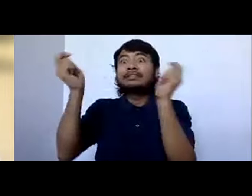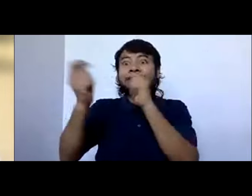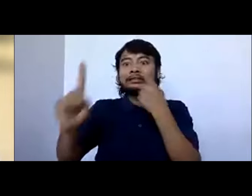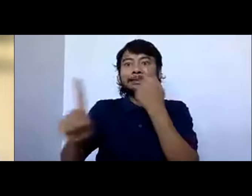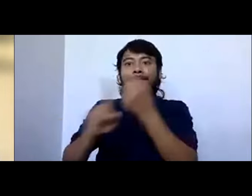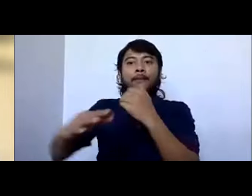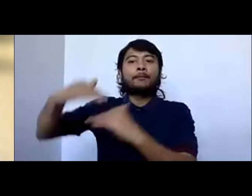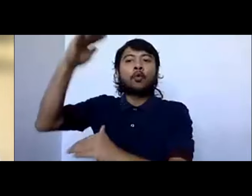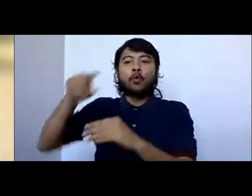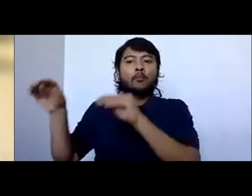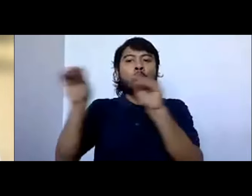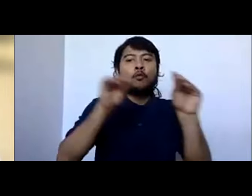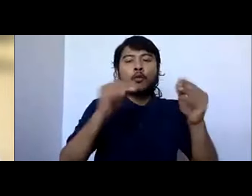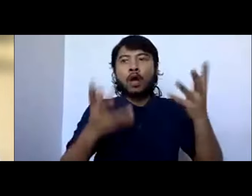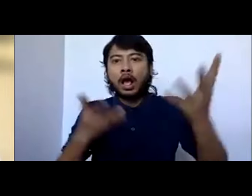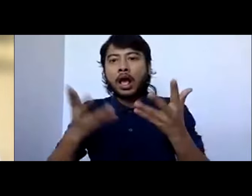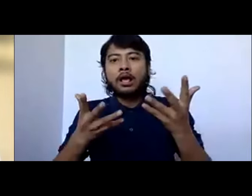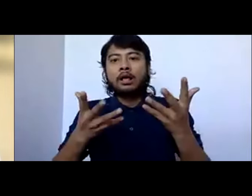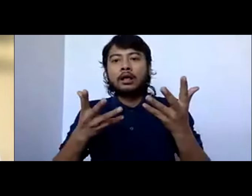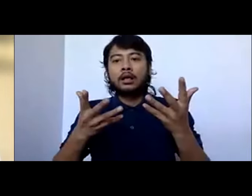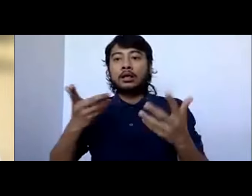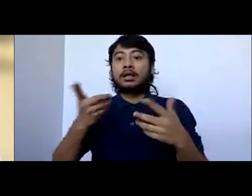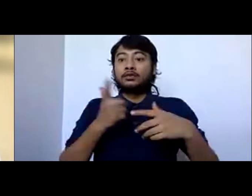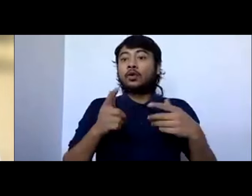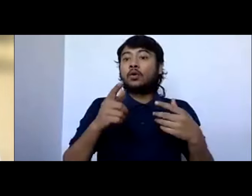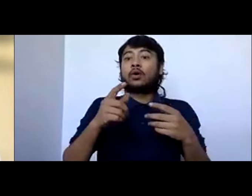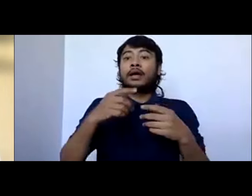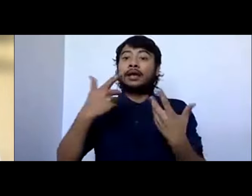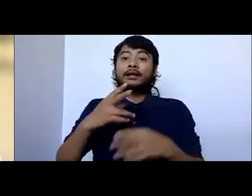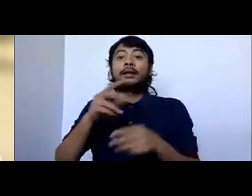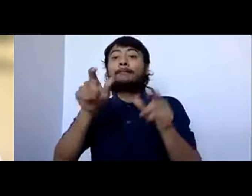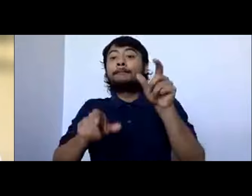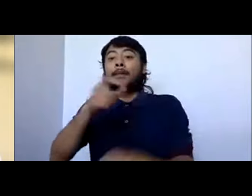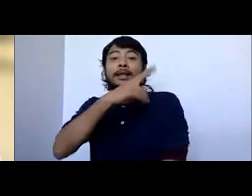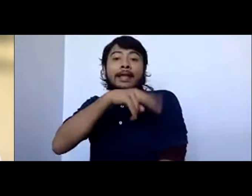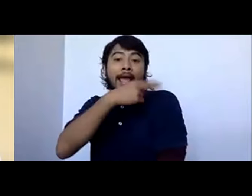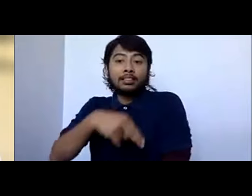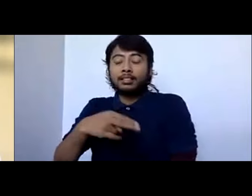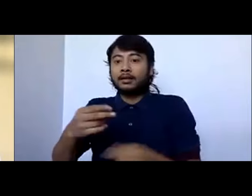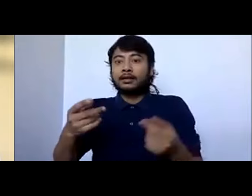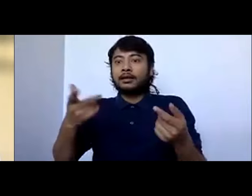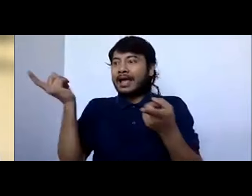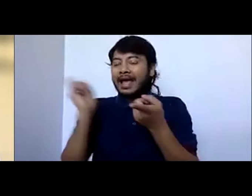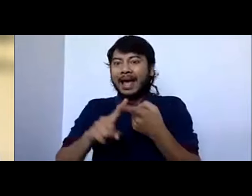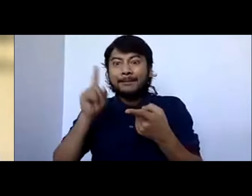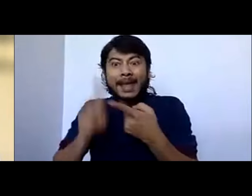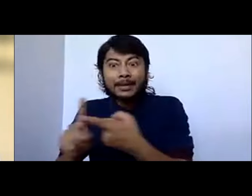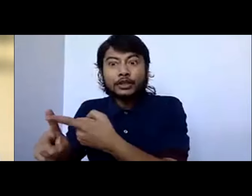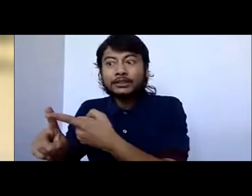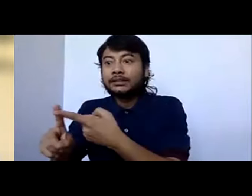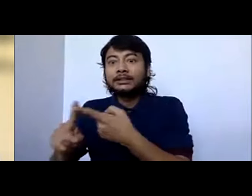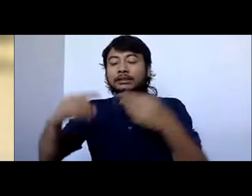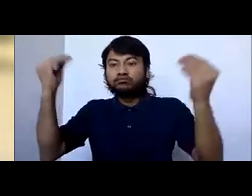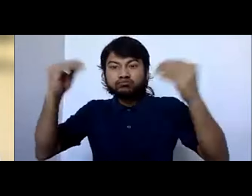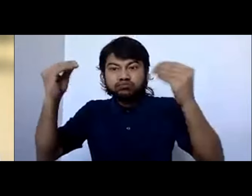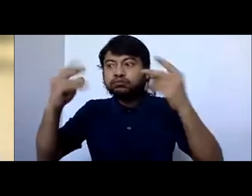in medical and public health fields. You know, otherwise, the outcome for climate change related health impact will be fruitless